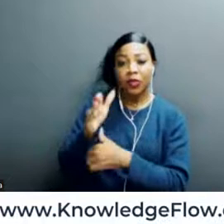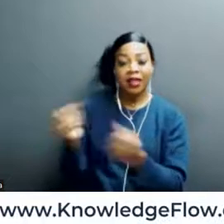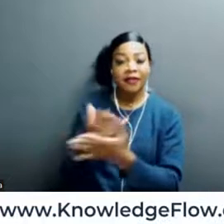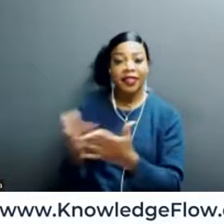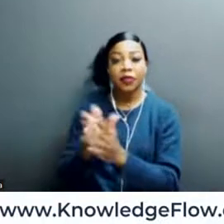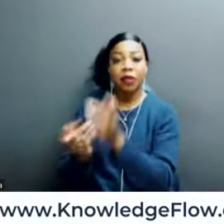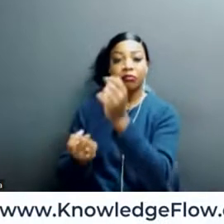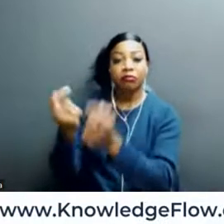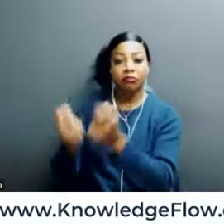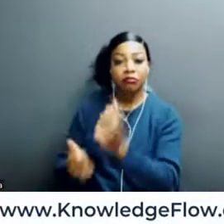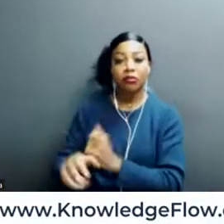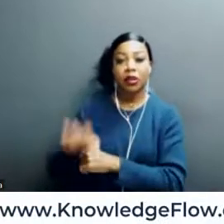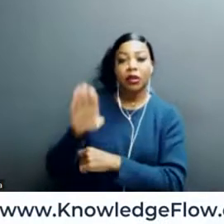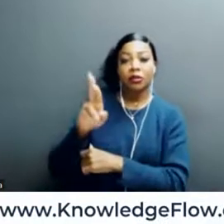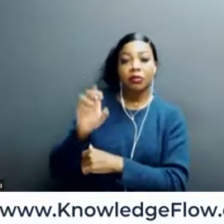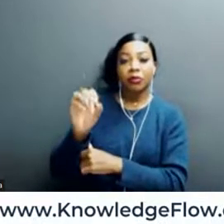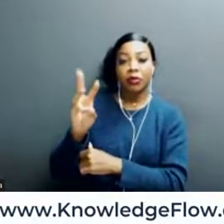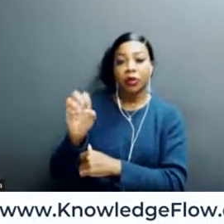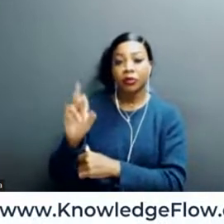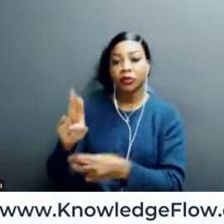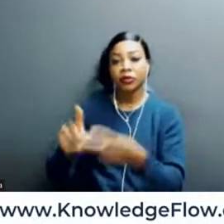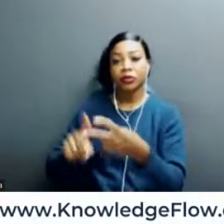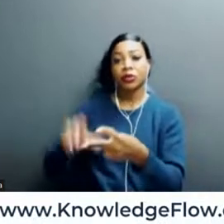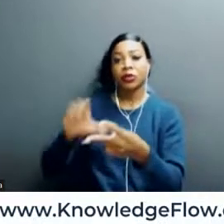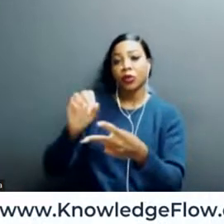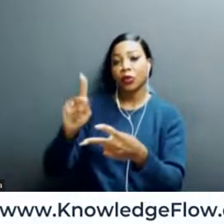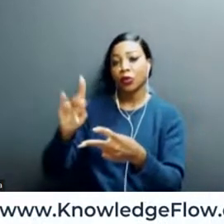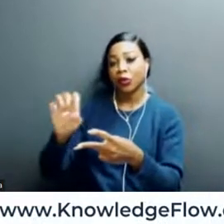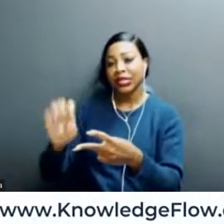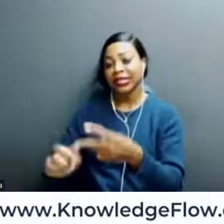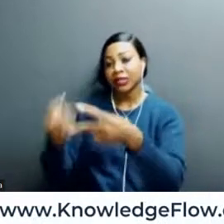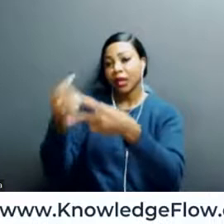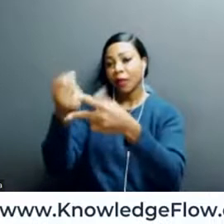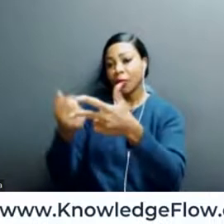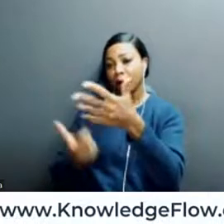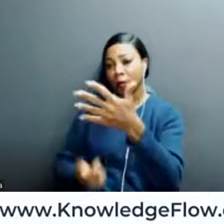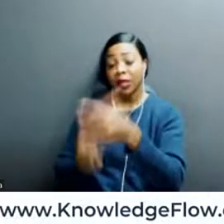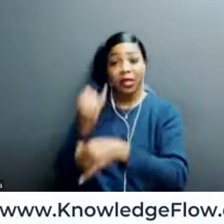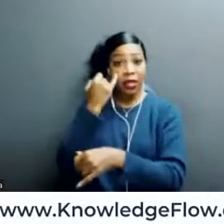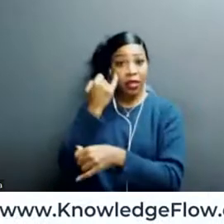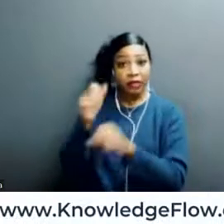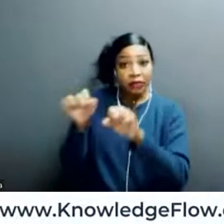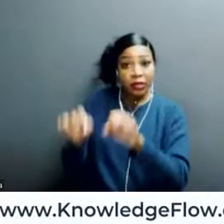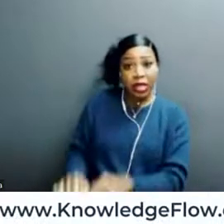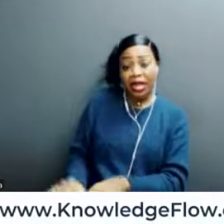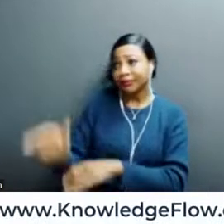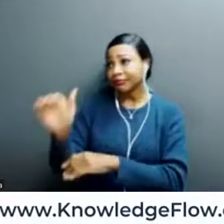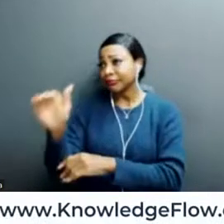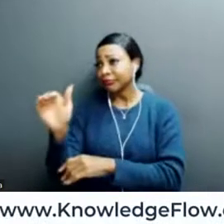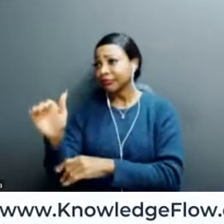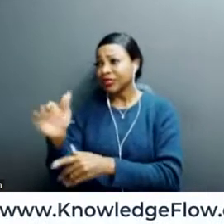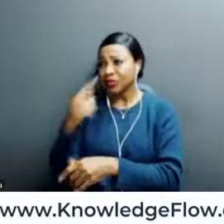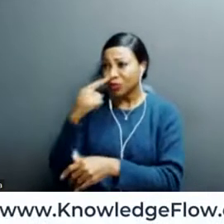gone, all of that stuff. So, if you have the opportunity to ask someone to put that in place, you know, to talk to an